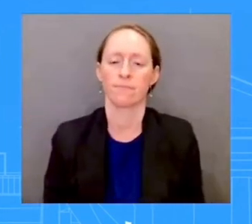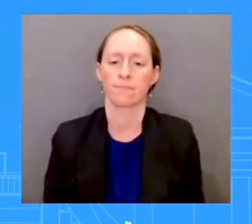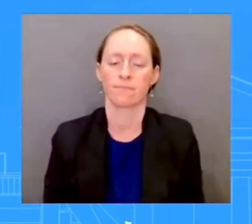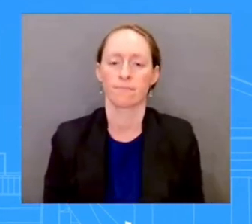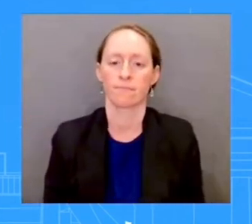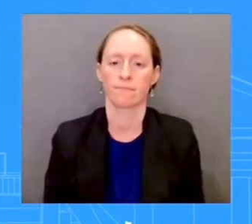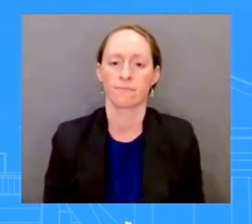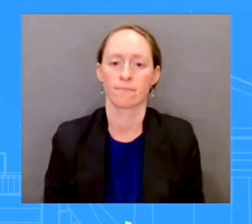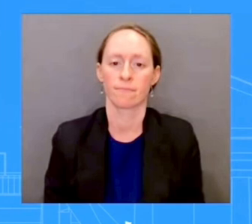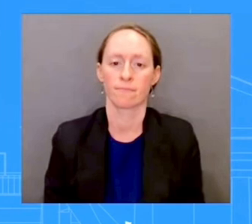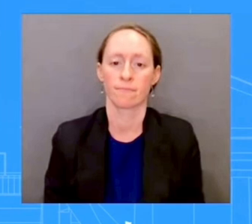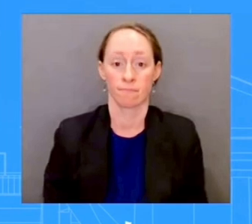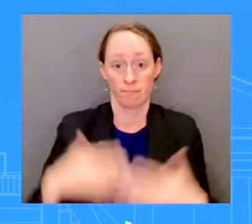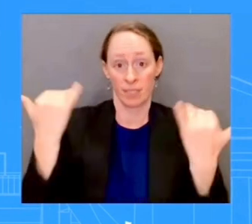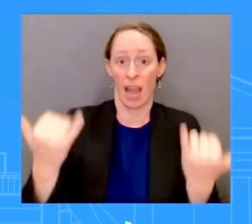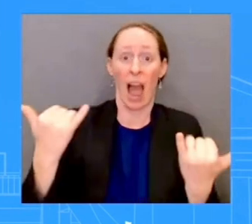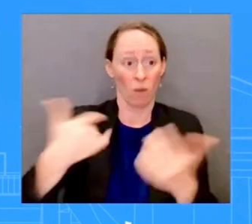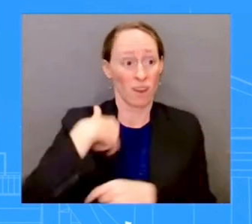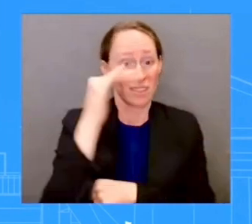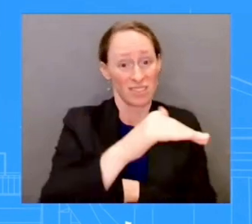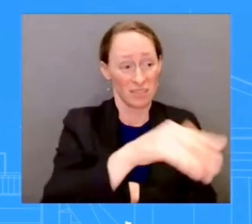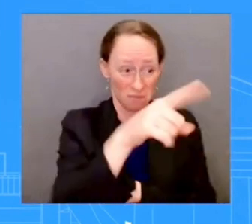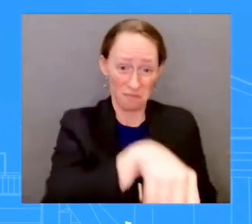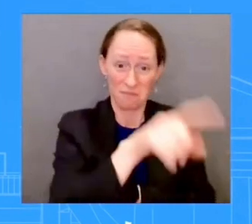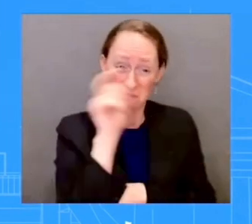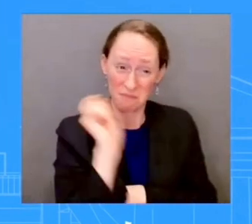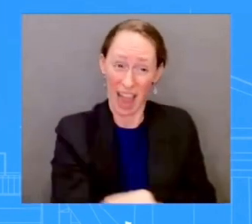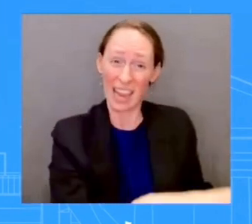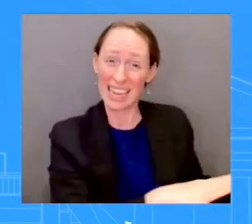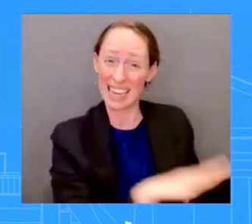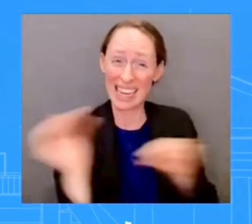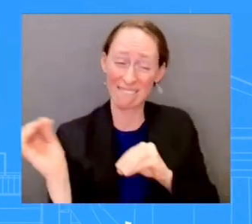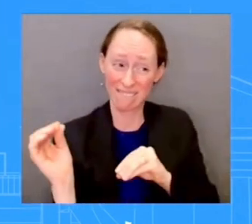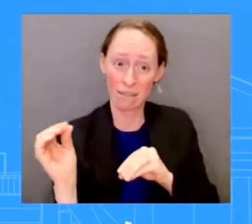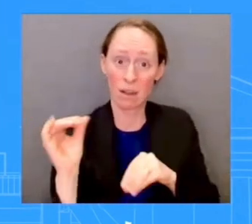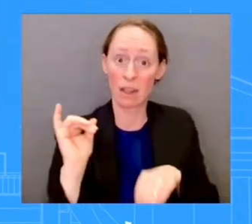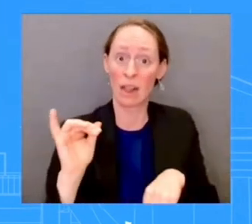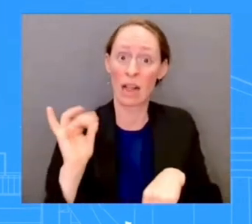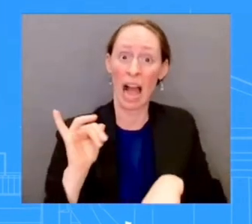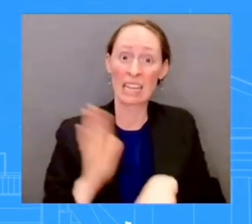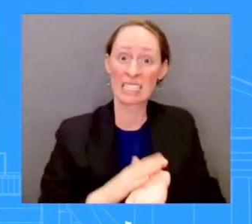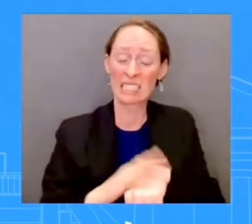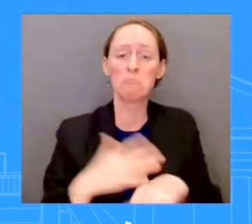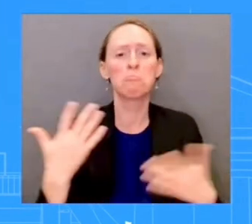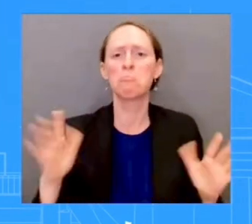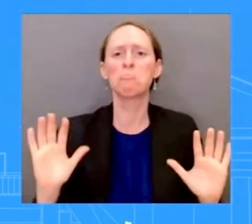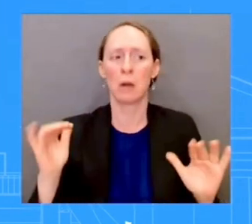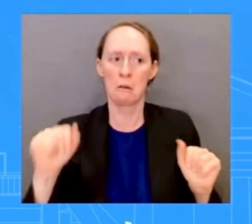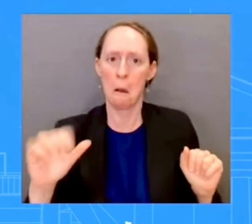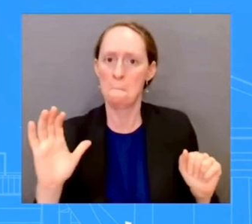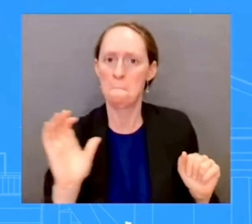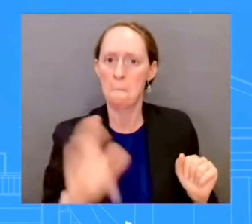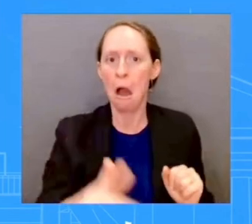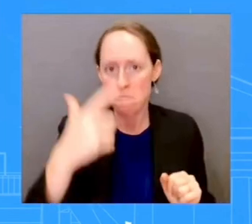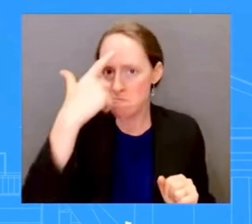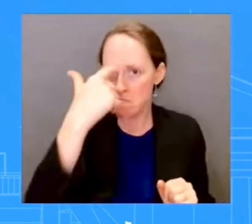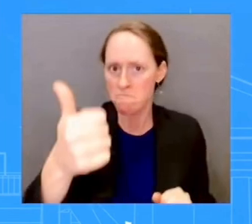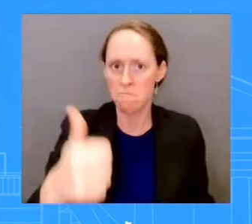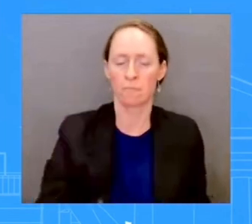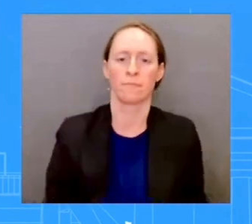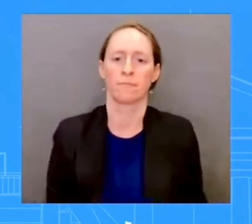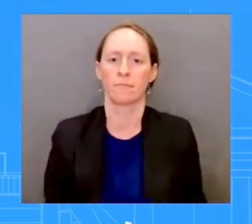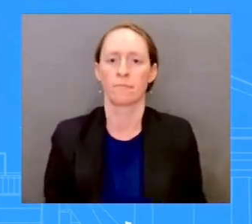also have approved, through USDA, early issuance of September SNAP benefits to all households that receive those benefits.